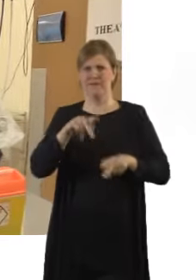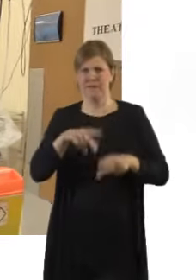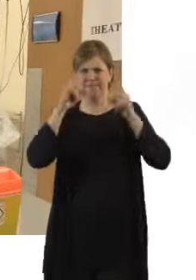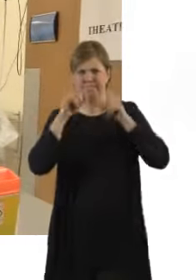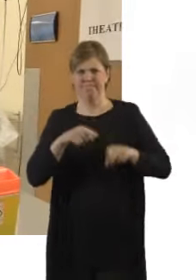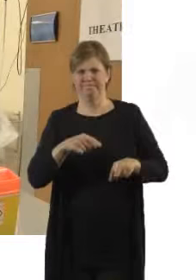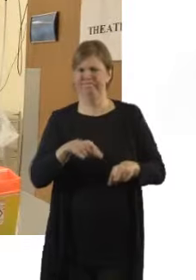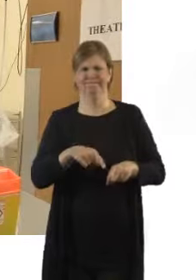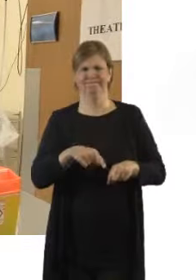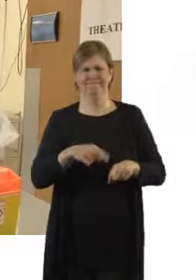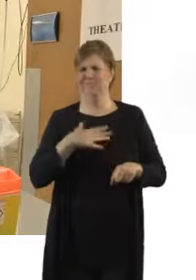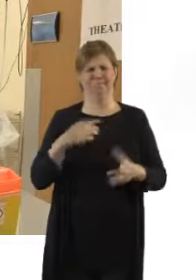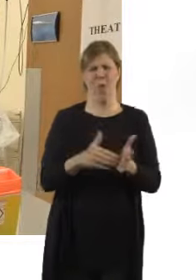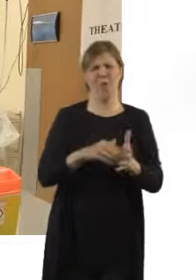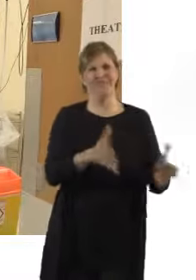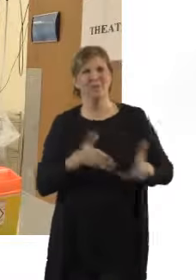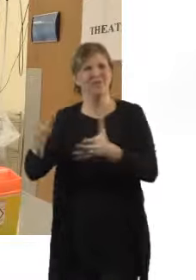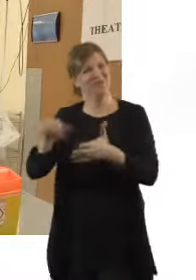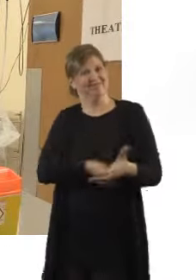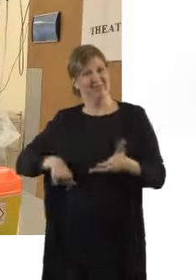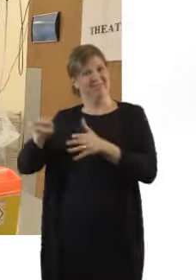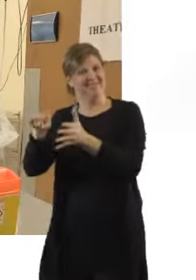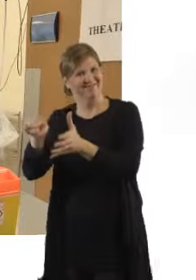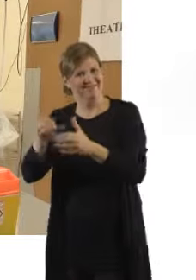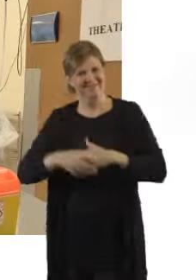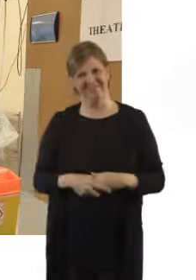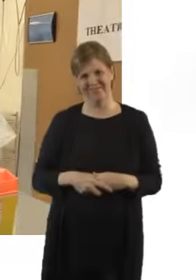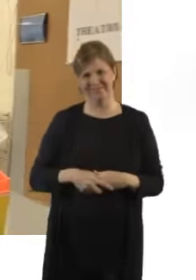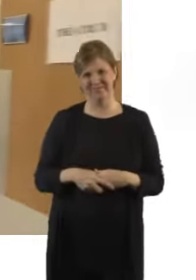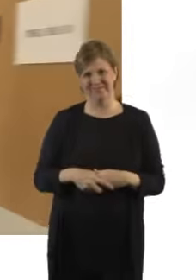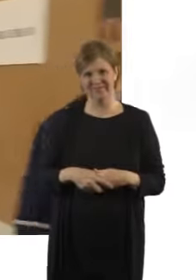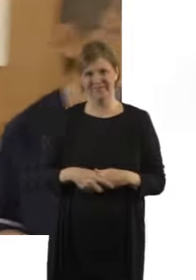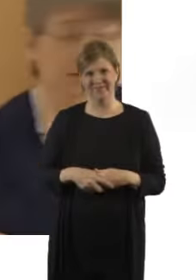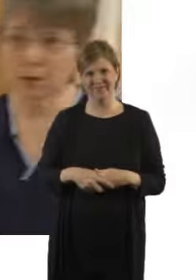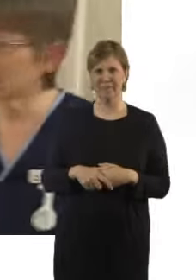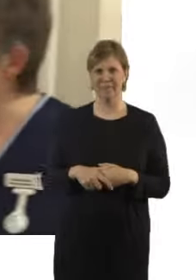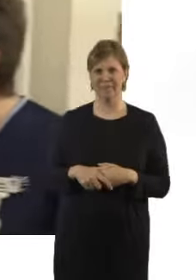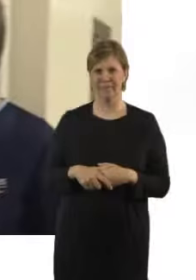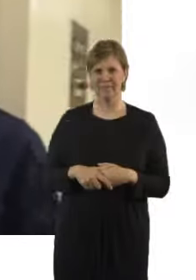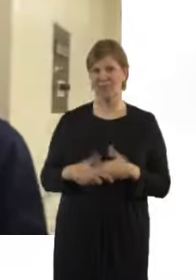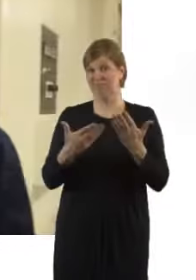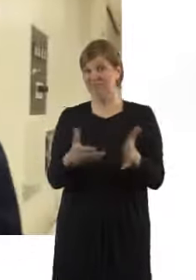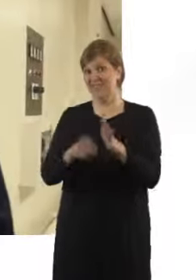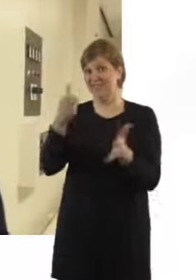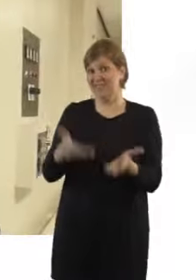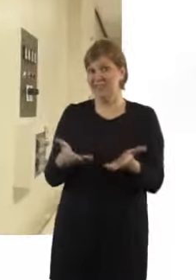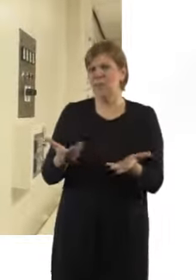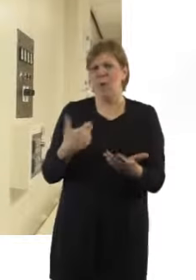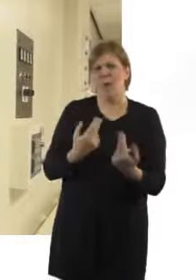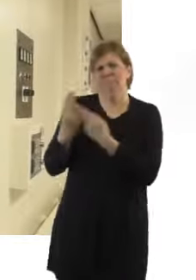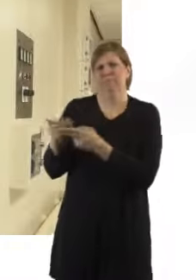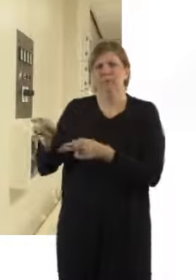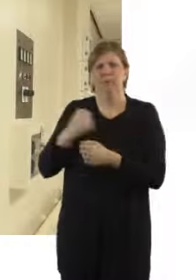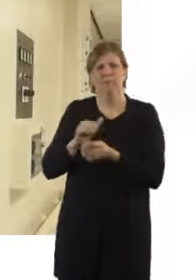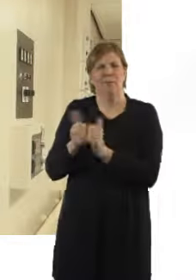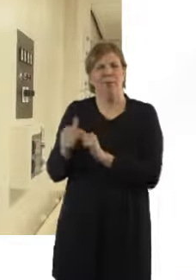be that the baby's in the wrong position to be born vaginally, and that's reason for section. Okay, so that's theatre. So, what I'm going to